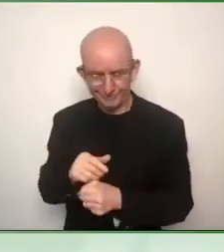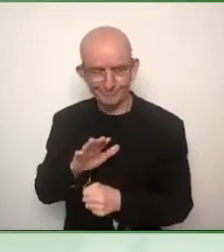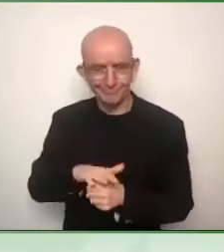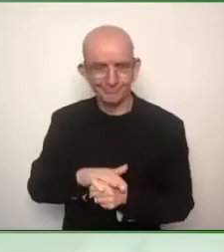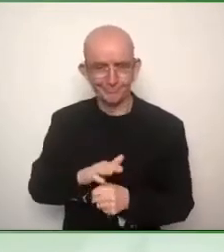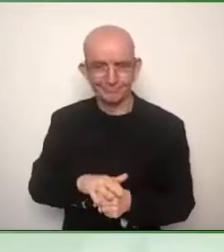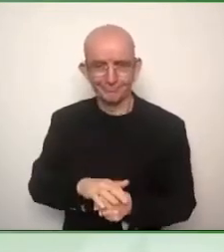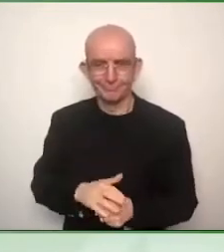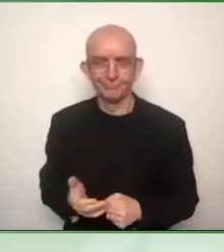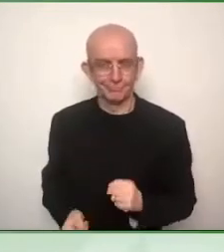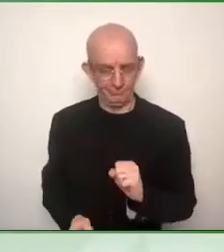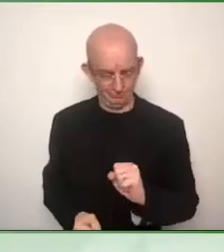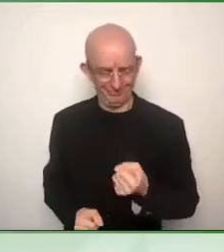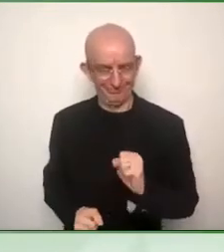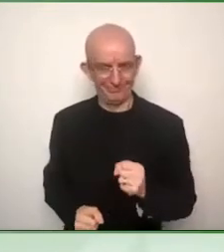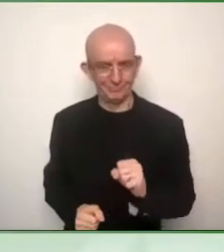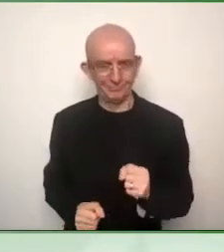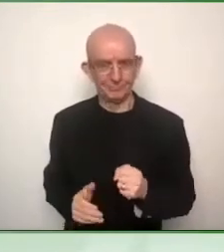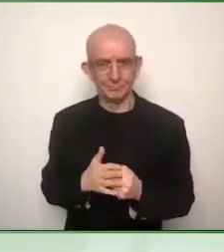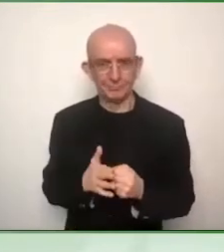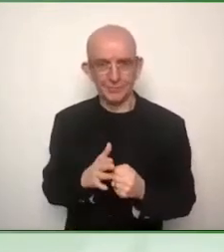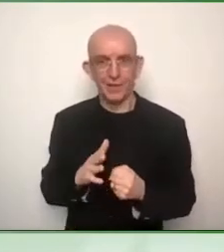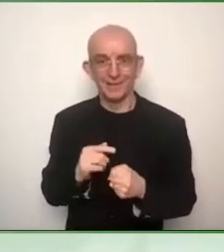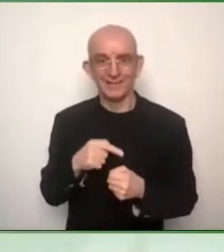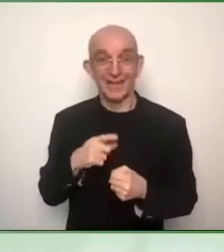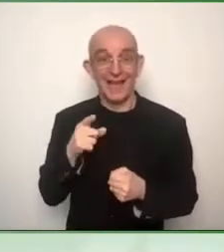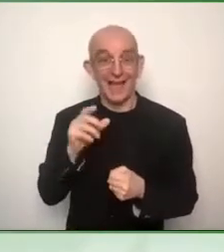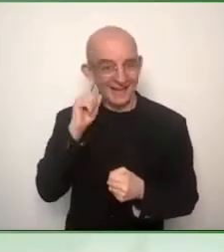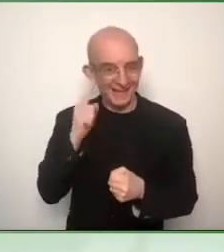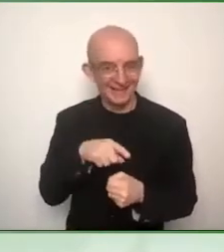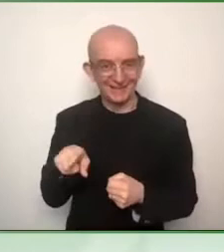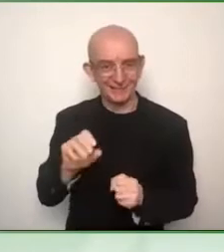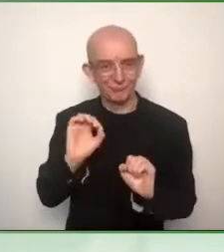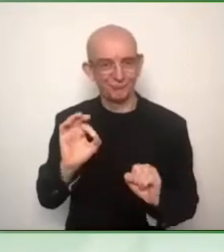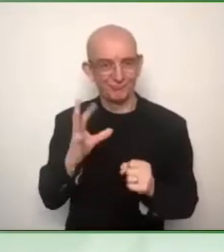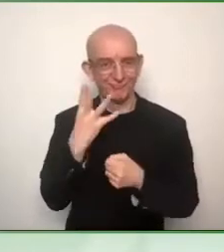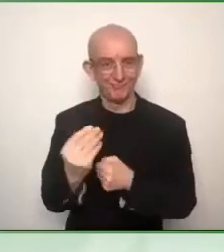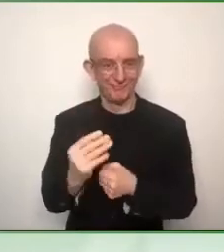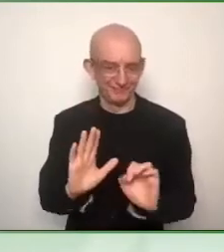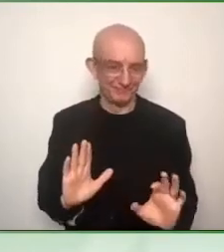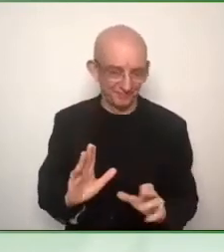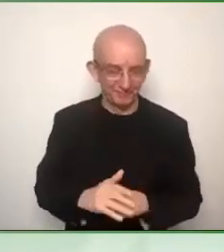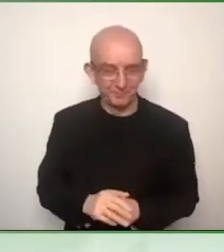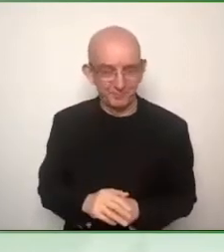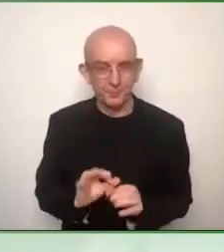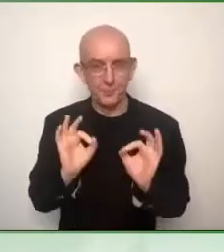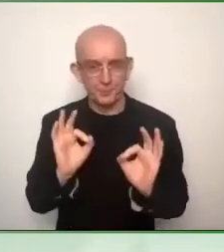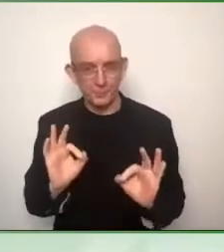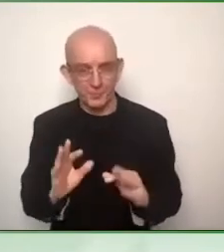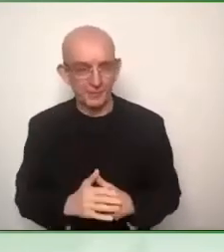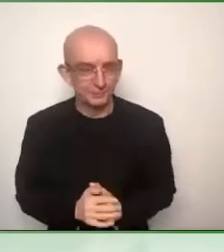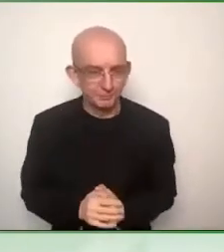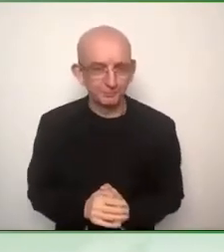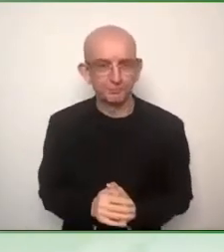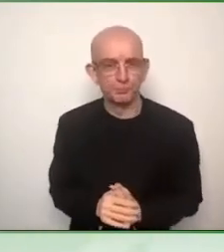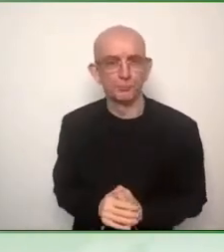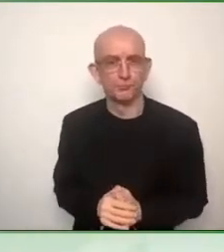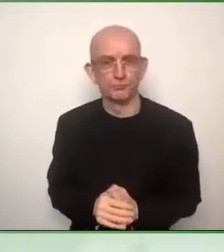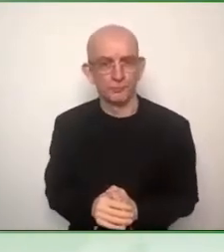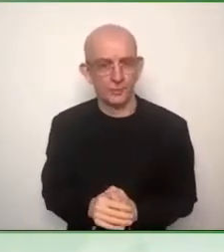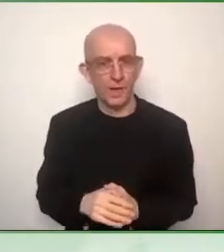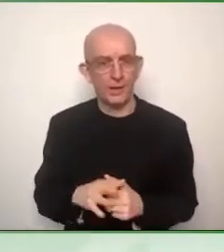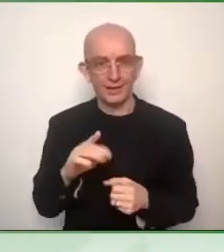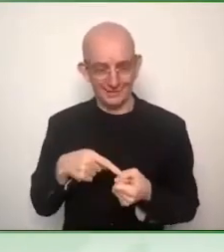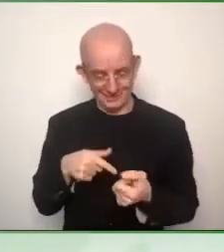Okay. The button wasn't fully pressed. Thank you, Michael. So, yes, thank you for that introduction. Yeah, my name is Shadi Abuzara.